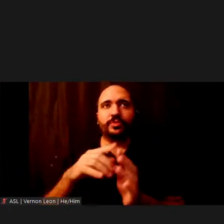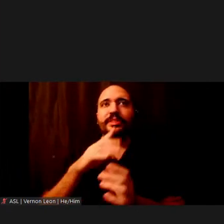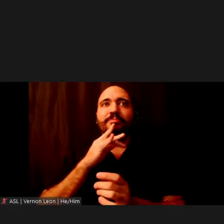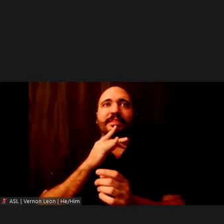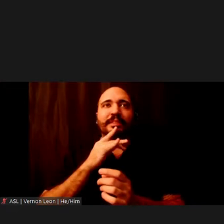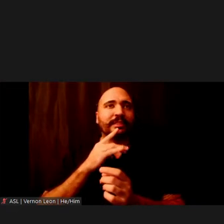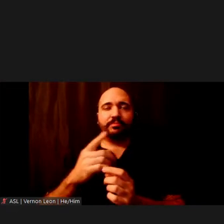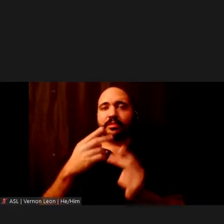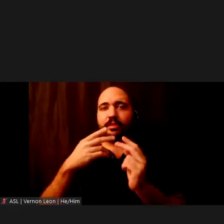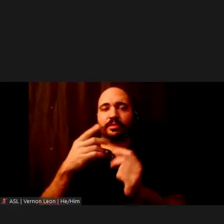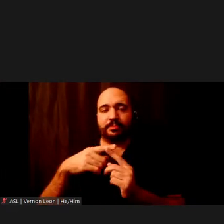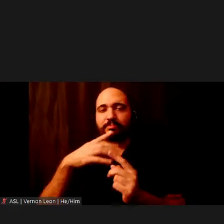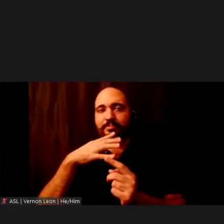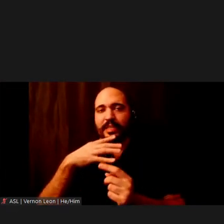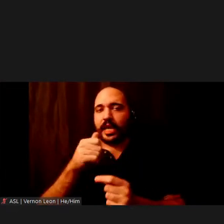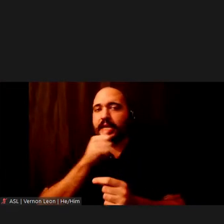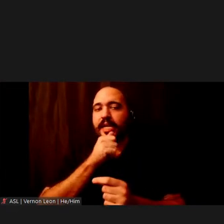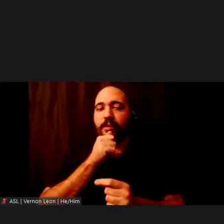anonymously.